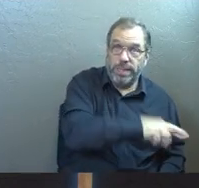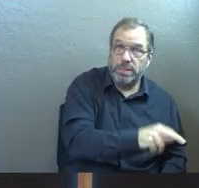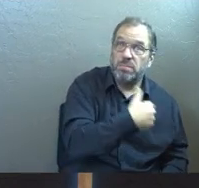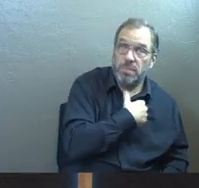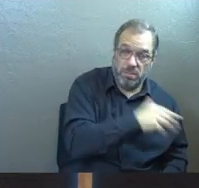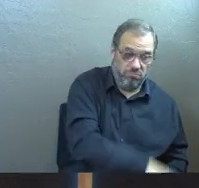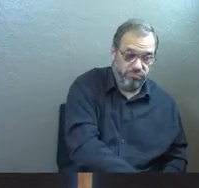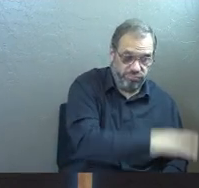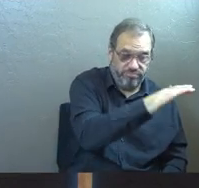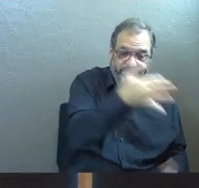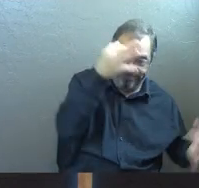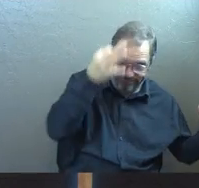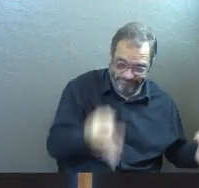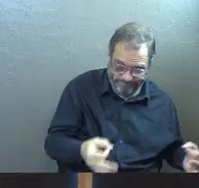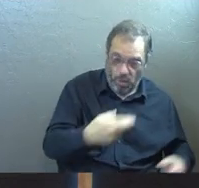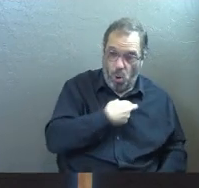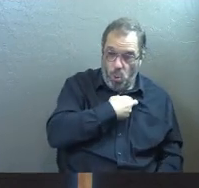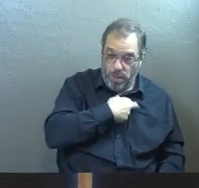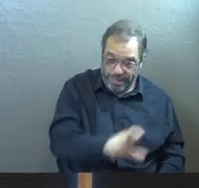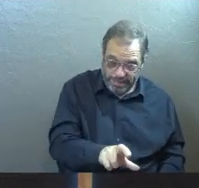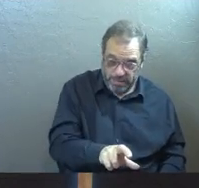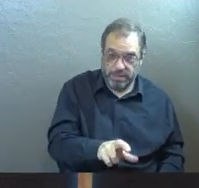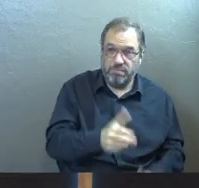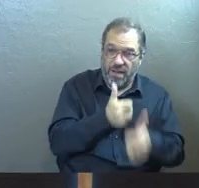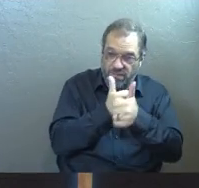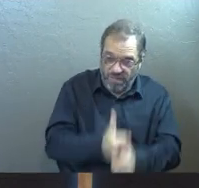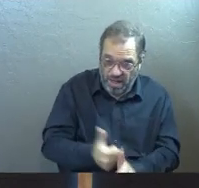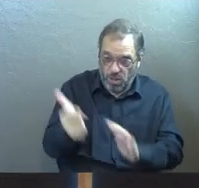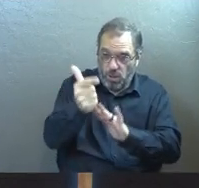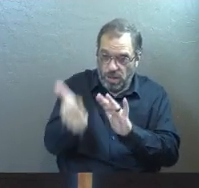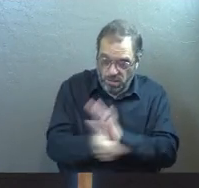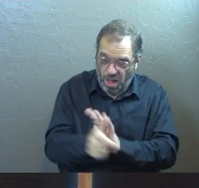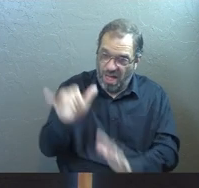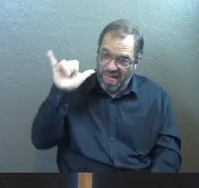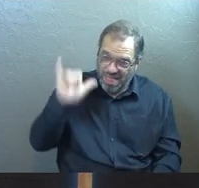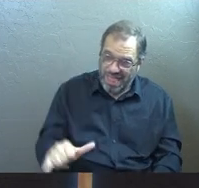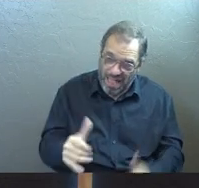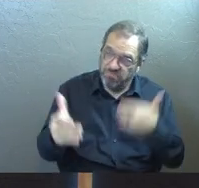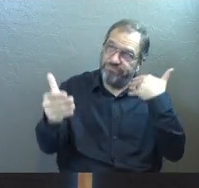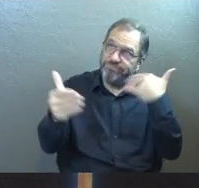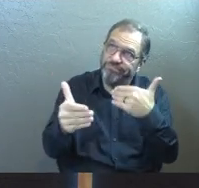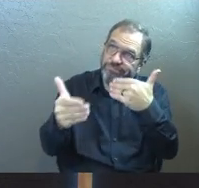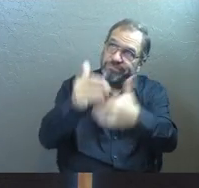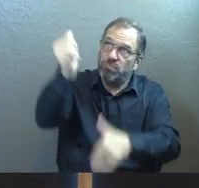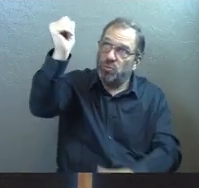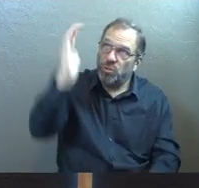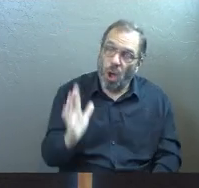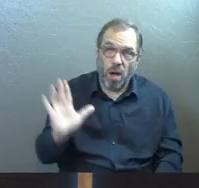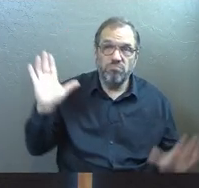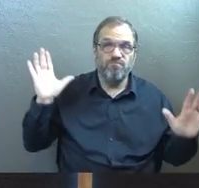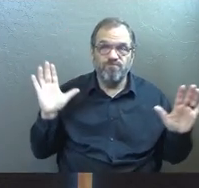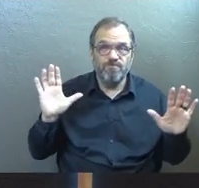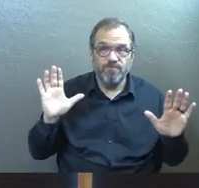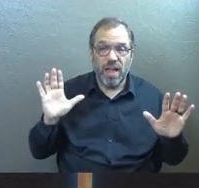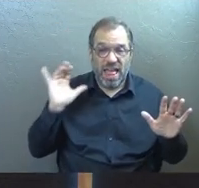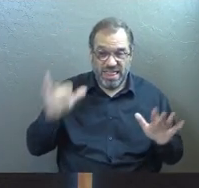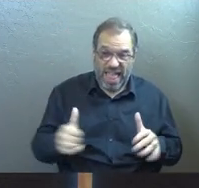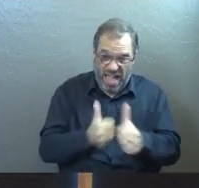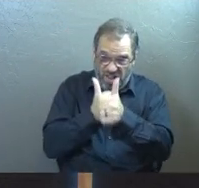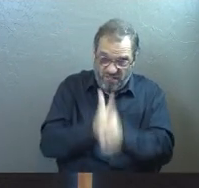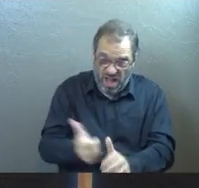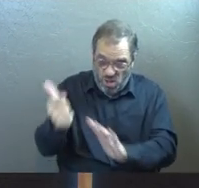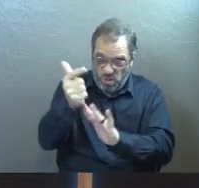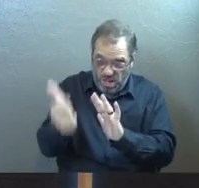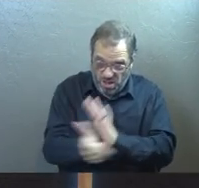and I decided religion and following the law was the way to get closer to God. And by doing